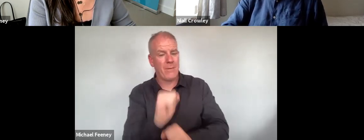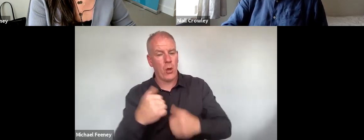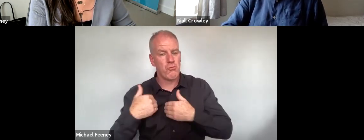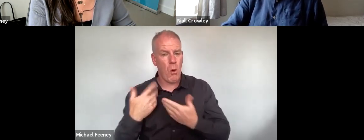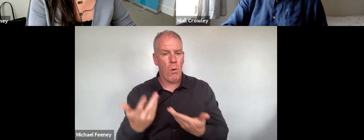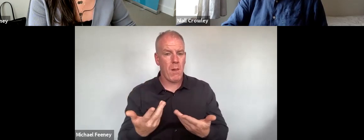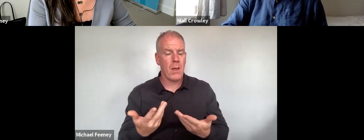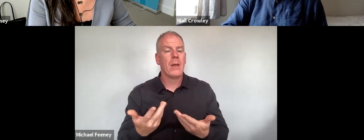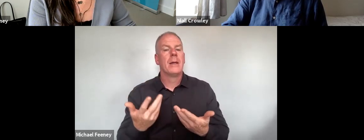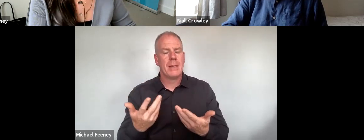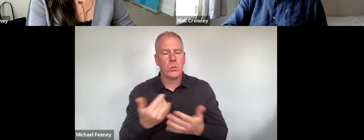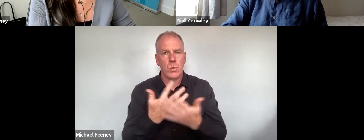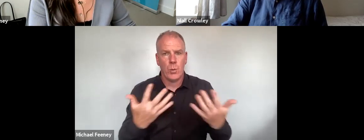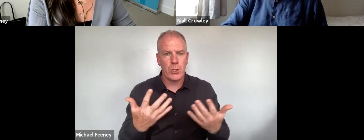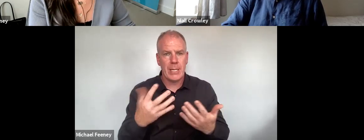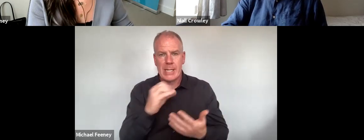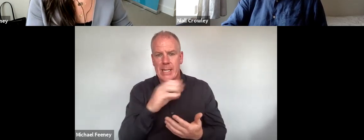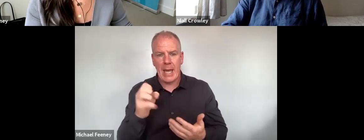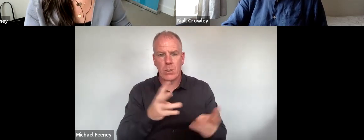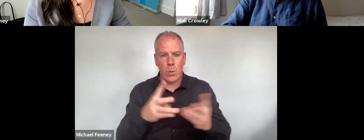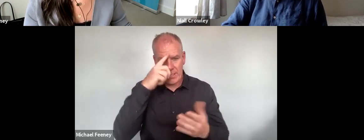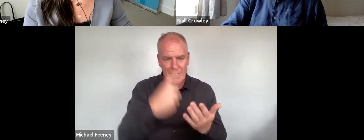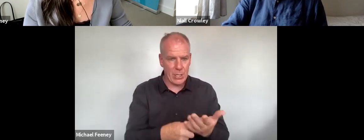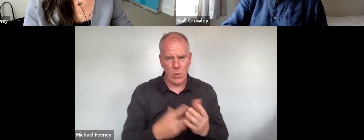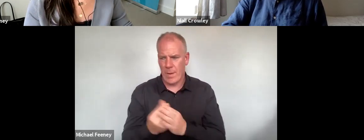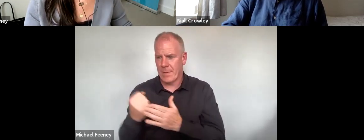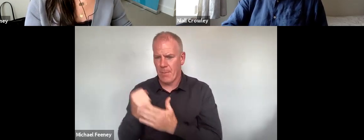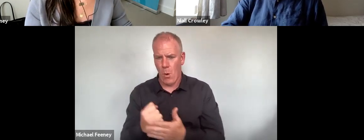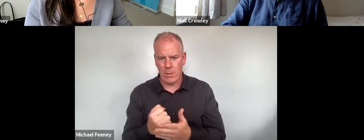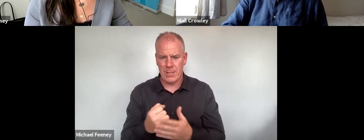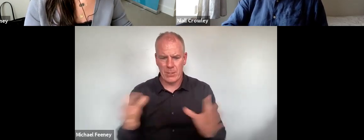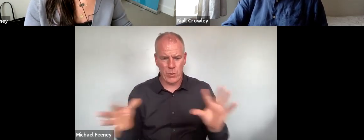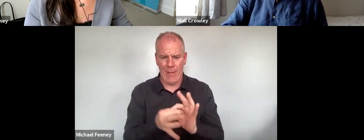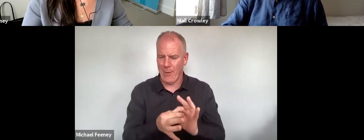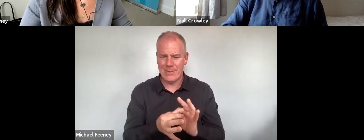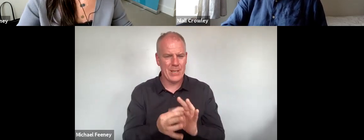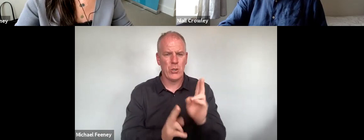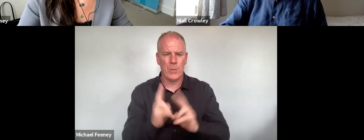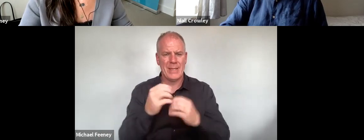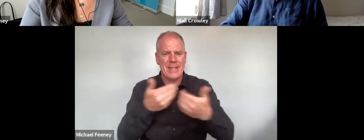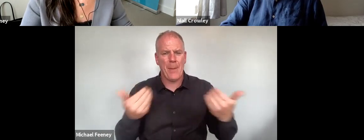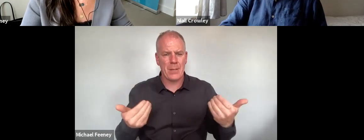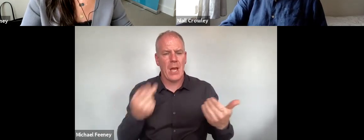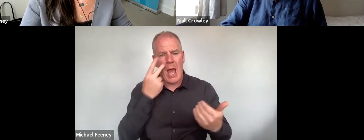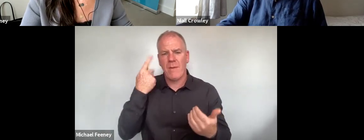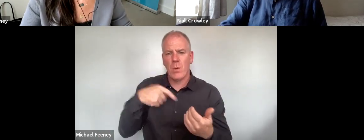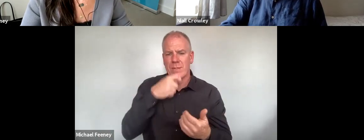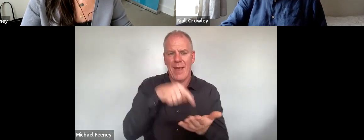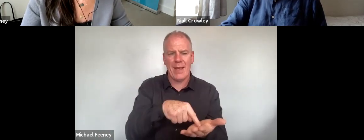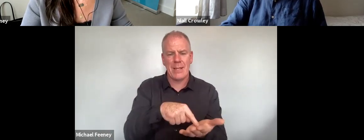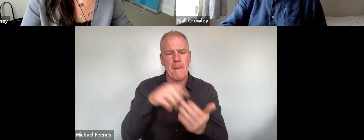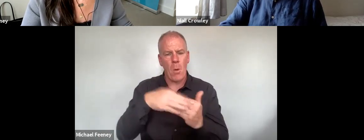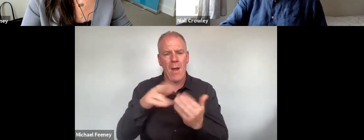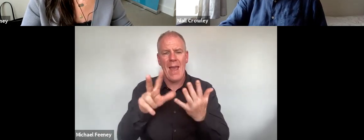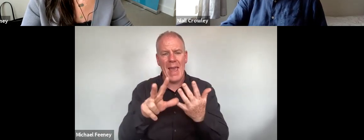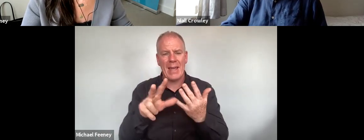combining both the casework decision-making function with the support and litigation function. Alongside this, the review identified a further eight